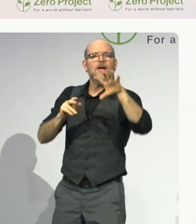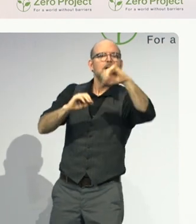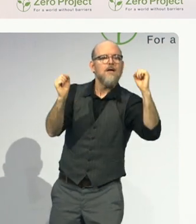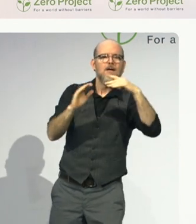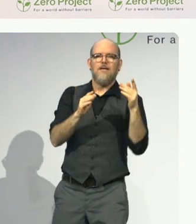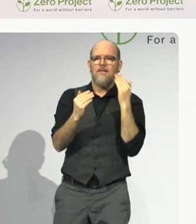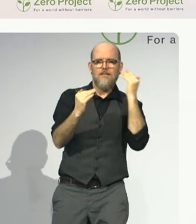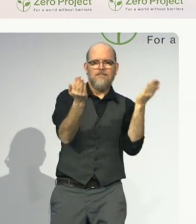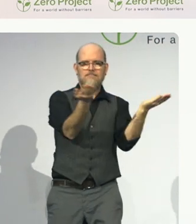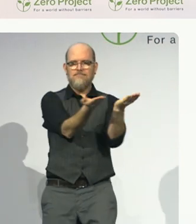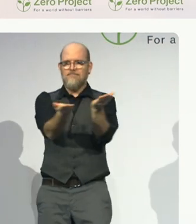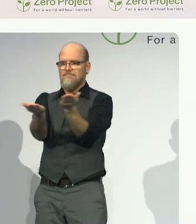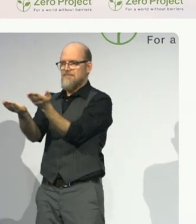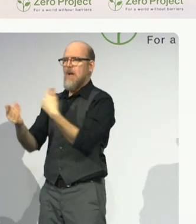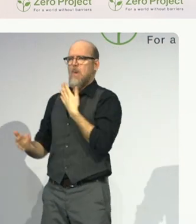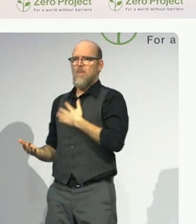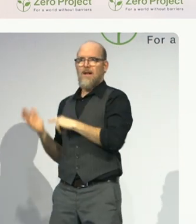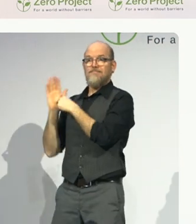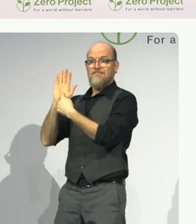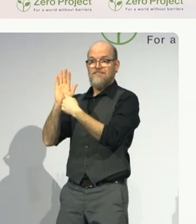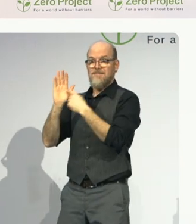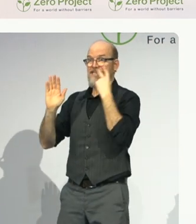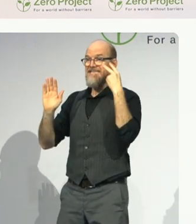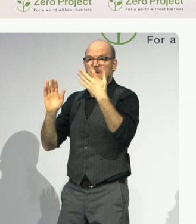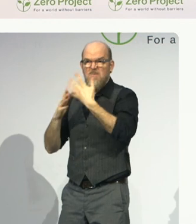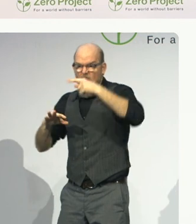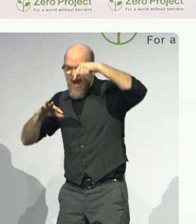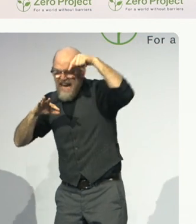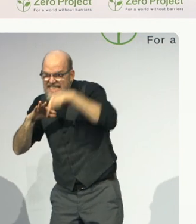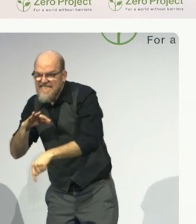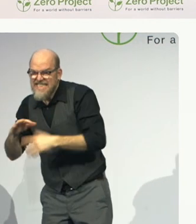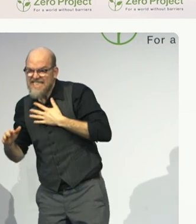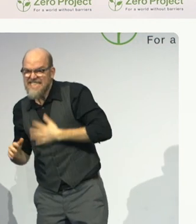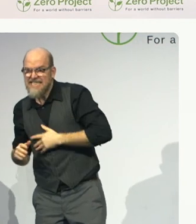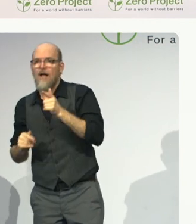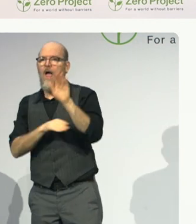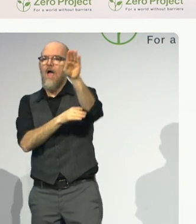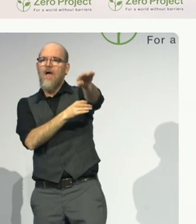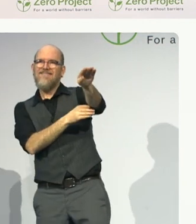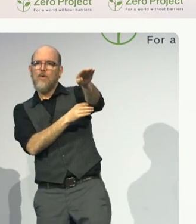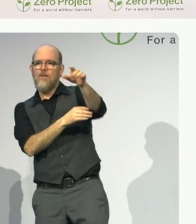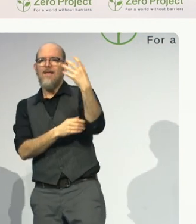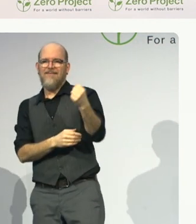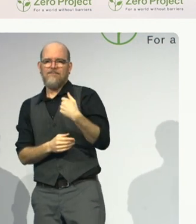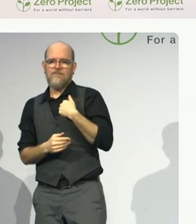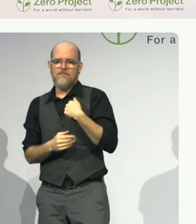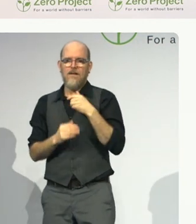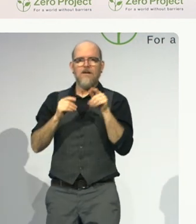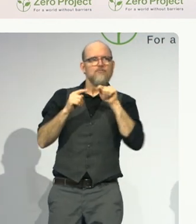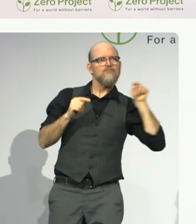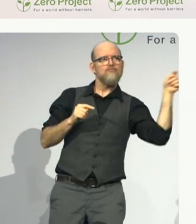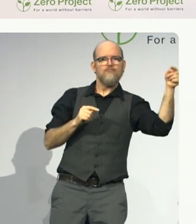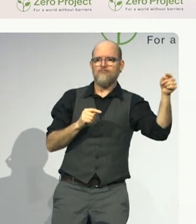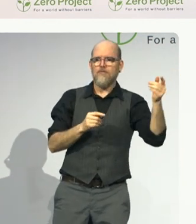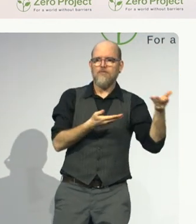into data, we have an SDG data panel after lunch. But for the short version, I just want to say, this